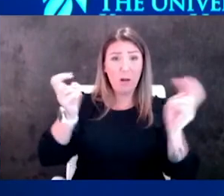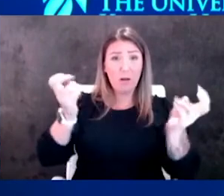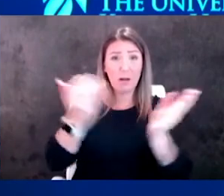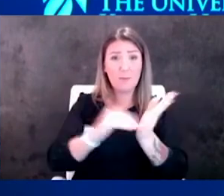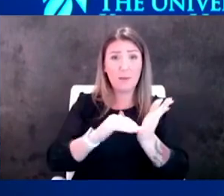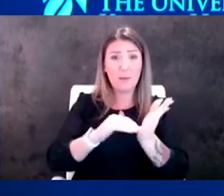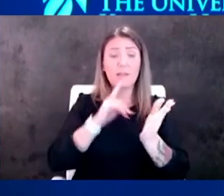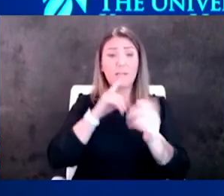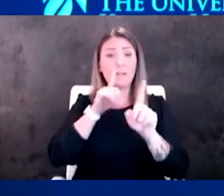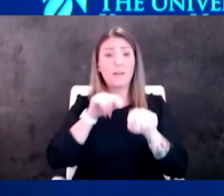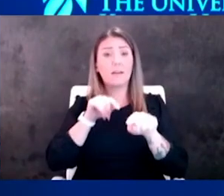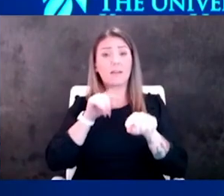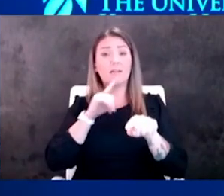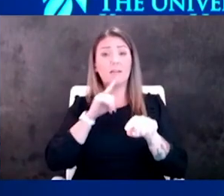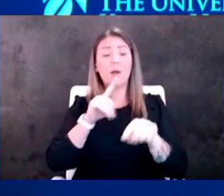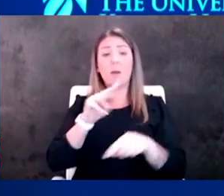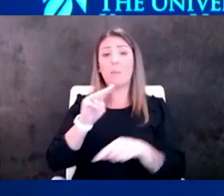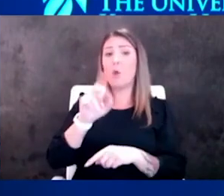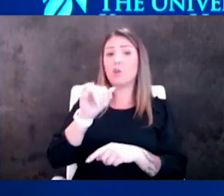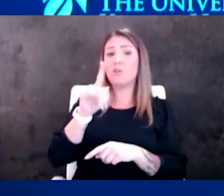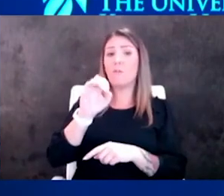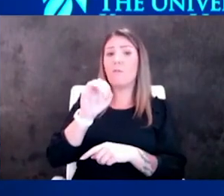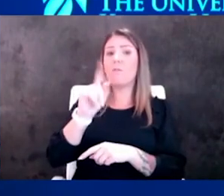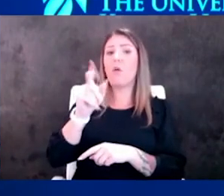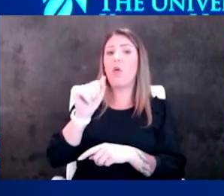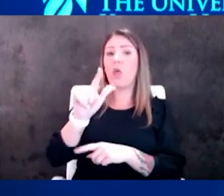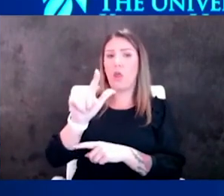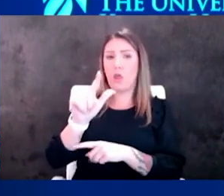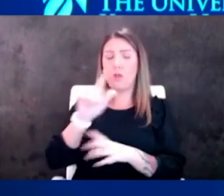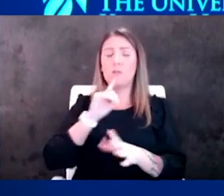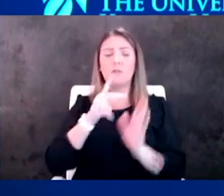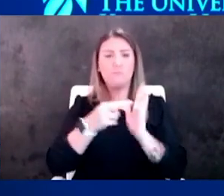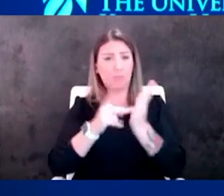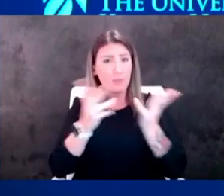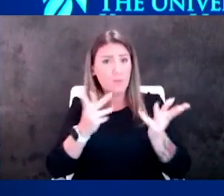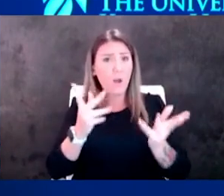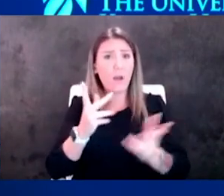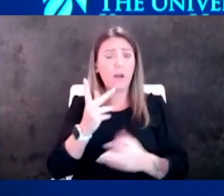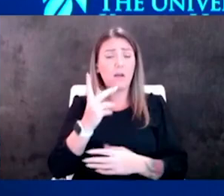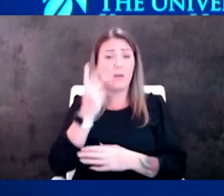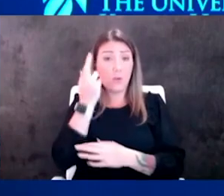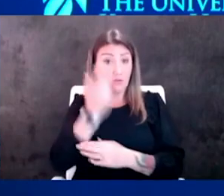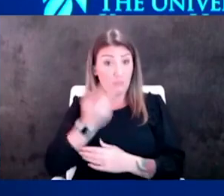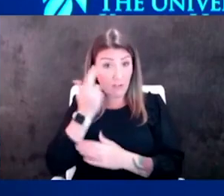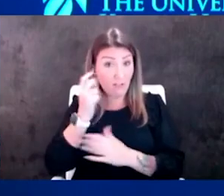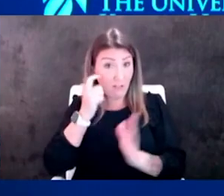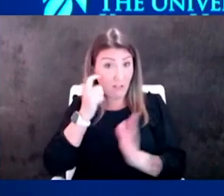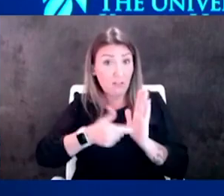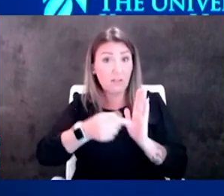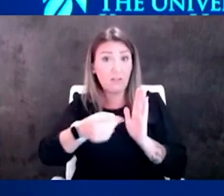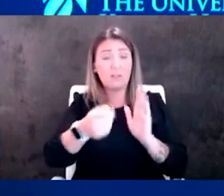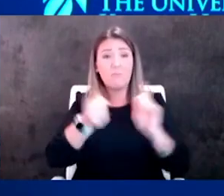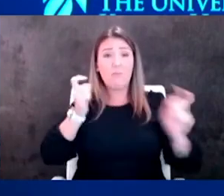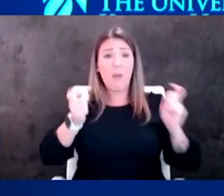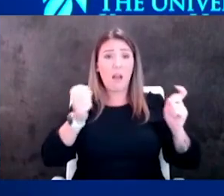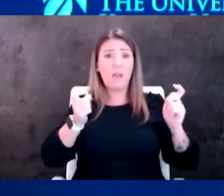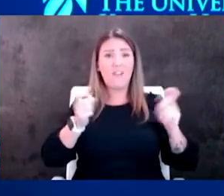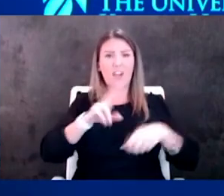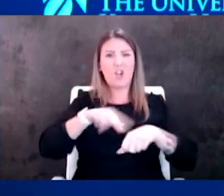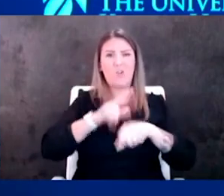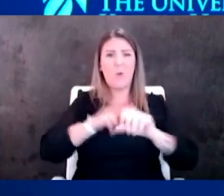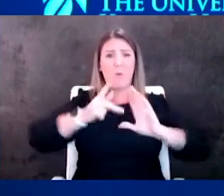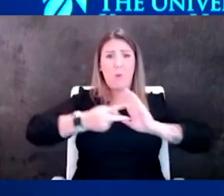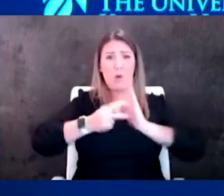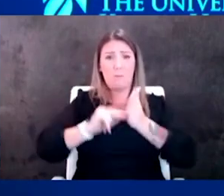multiple first of all we're going to have to realize that we are going to have to modify what is normal for quite a